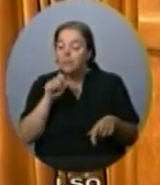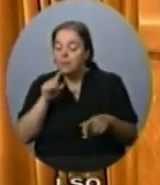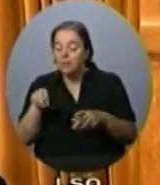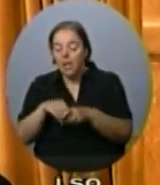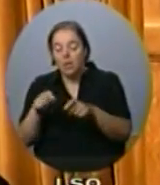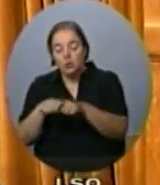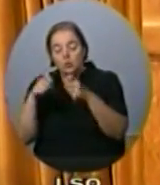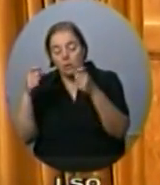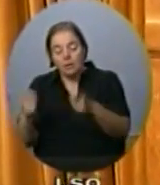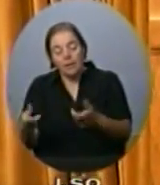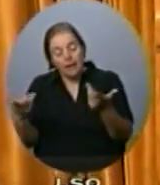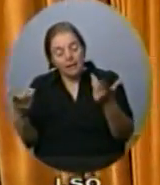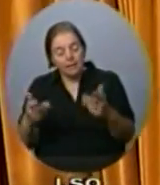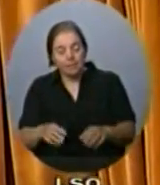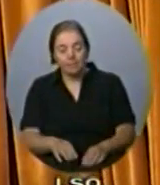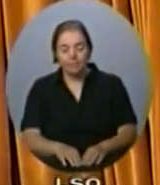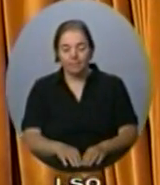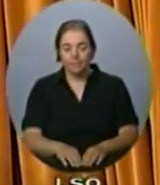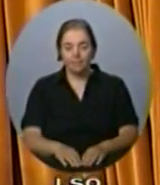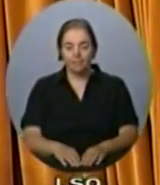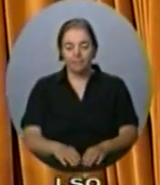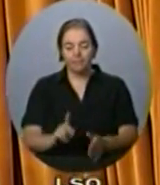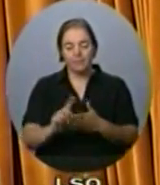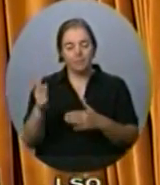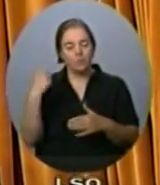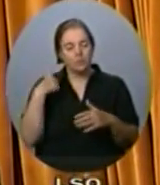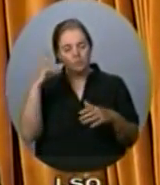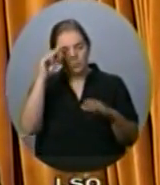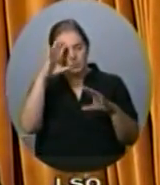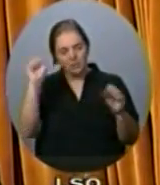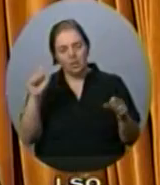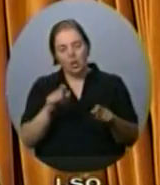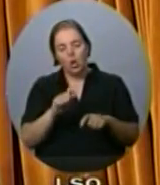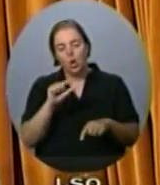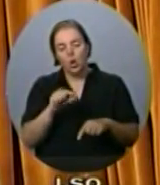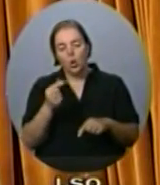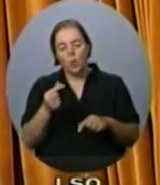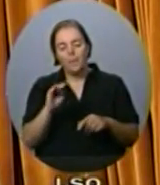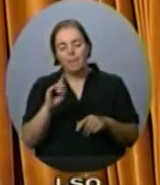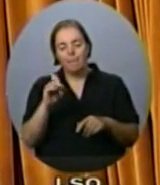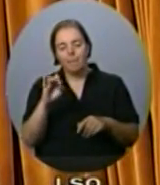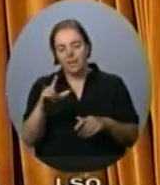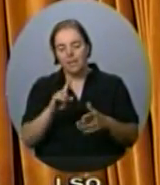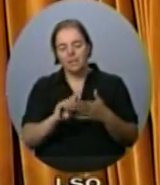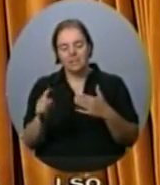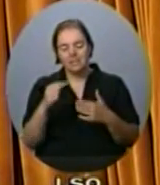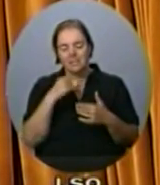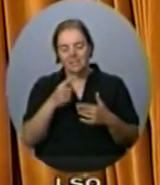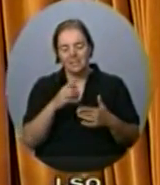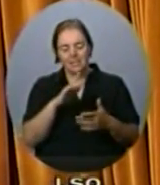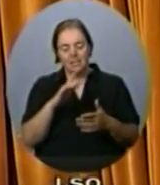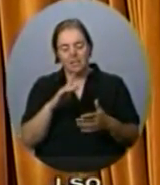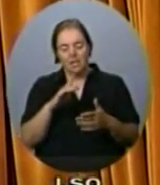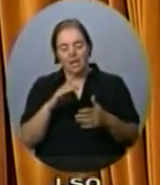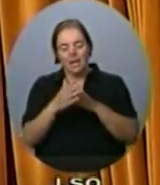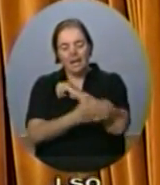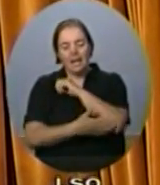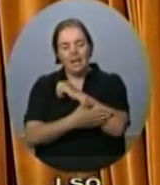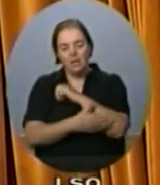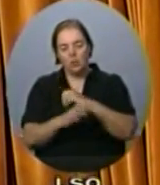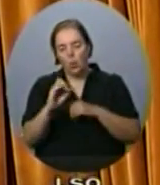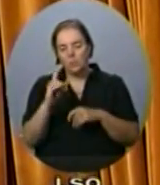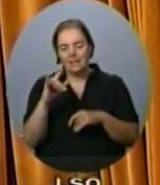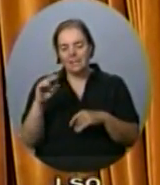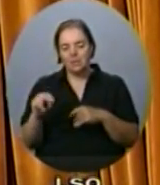Mr. Speaker, last week the Globe and Mail used the phrase Polish concentration camps in reference to the Nazi German